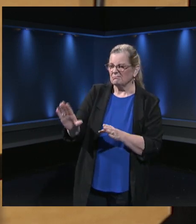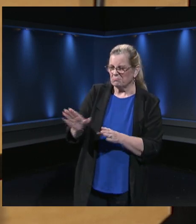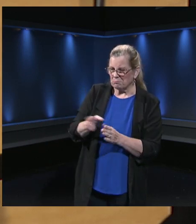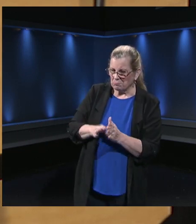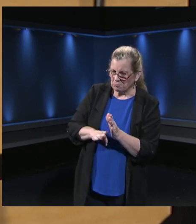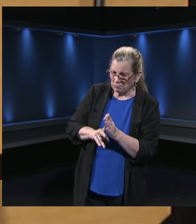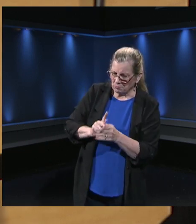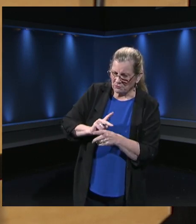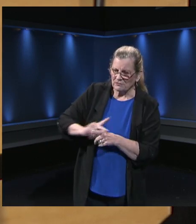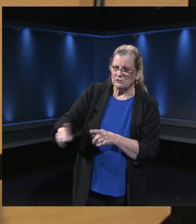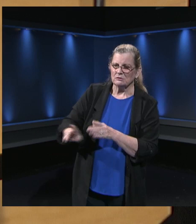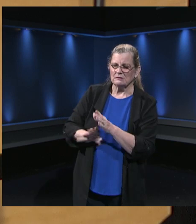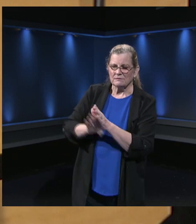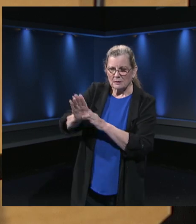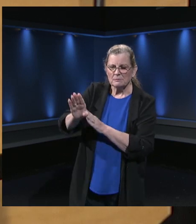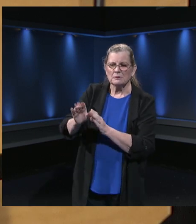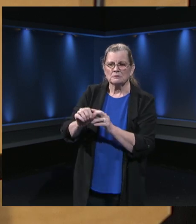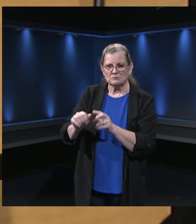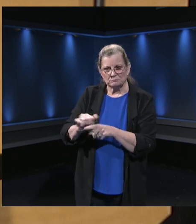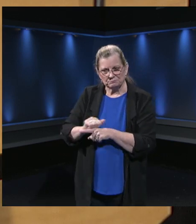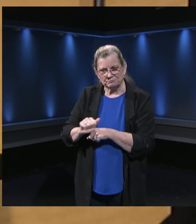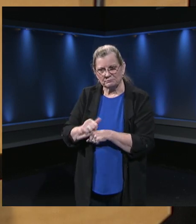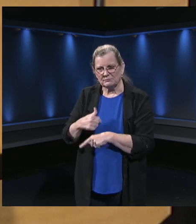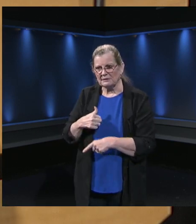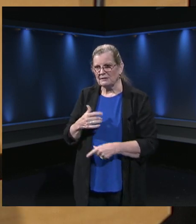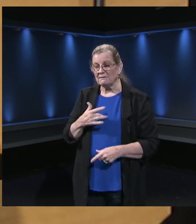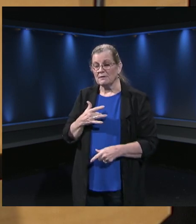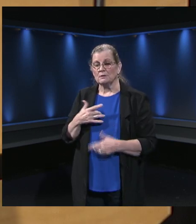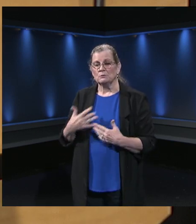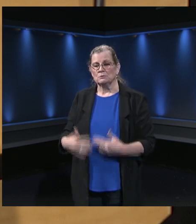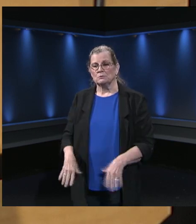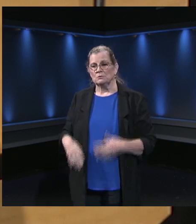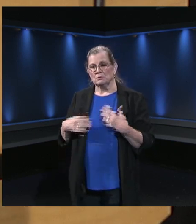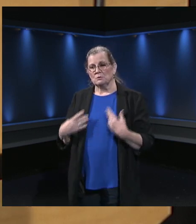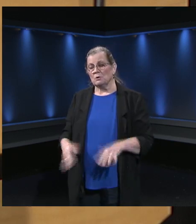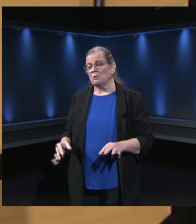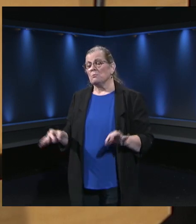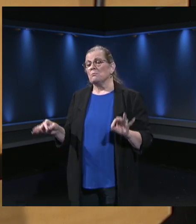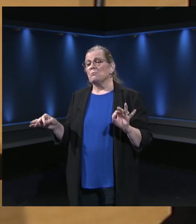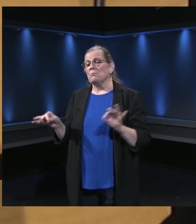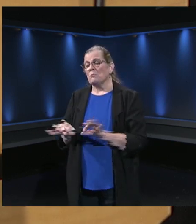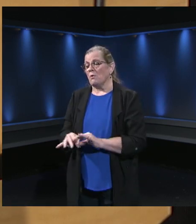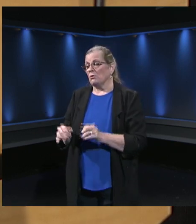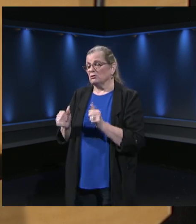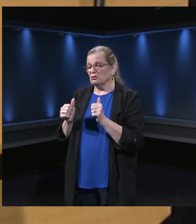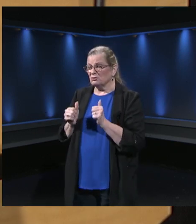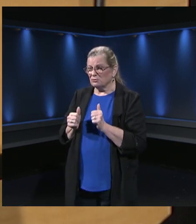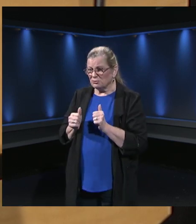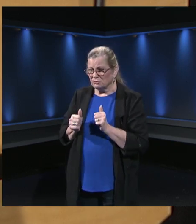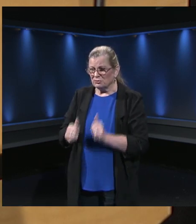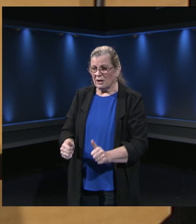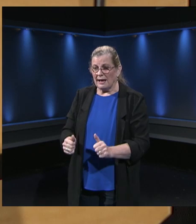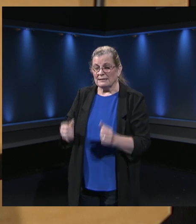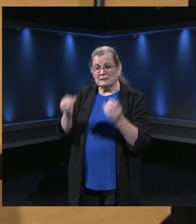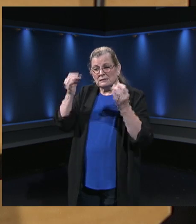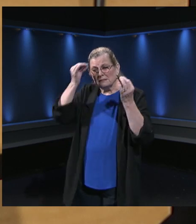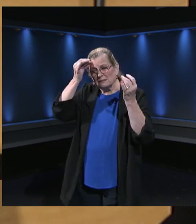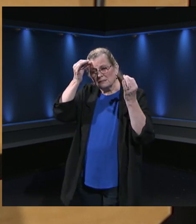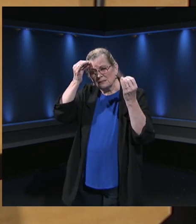and for me, it's I always feel it's very important to just sort of blanket everything with the safety aspect of the online